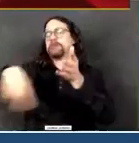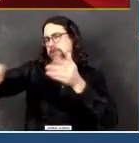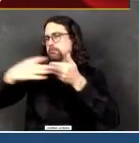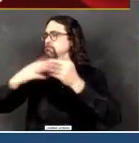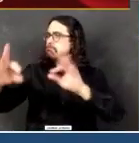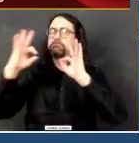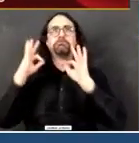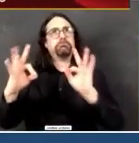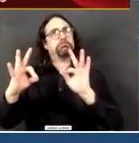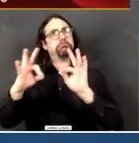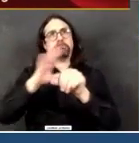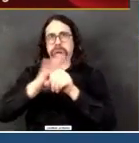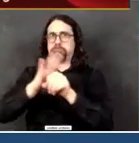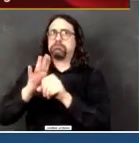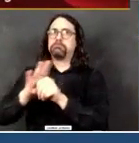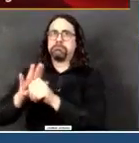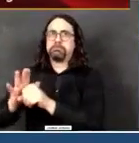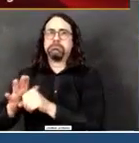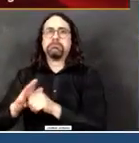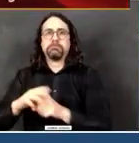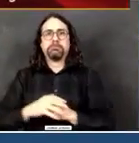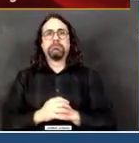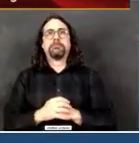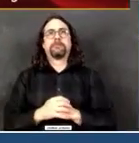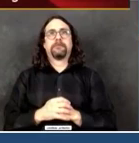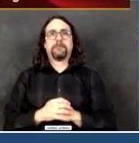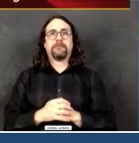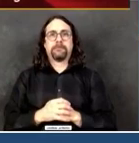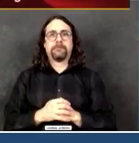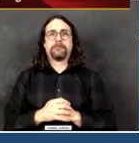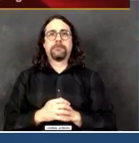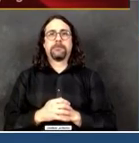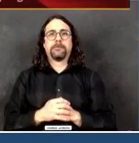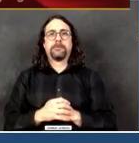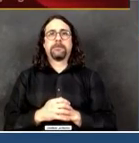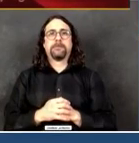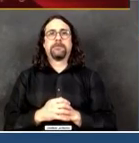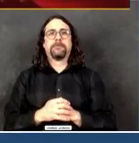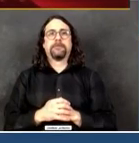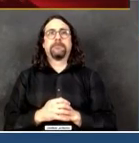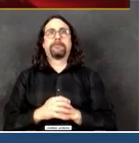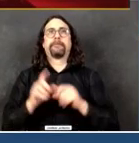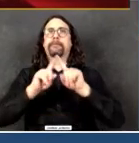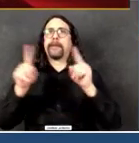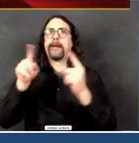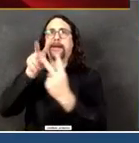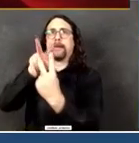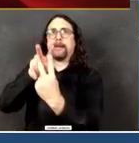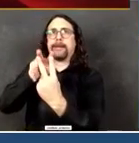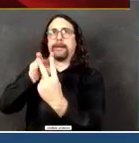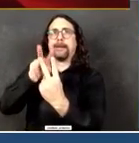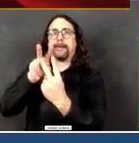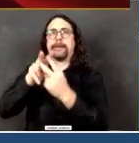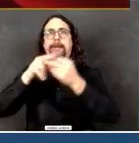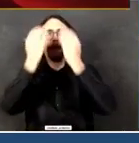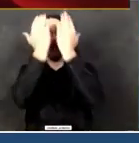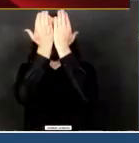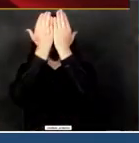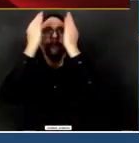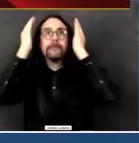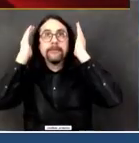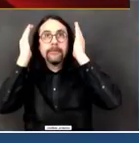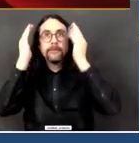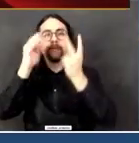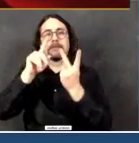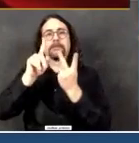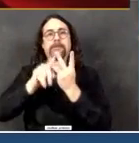in those two categories. It's going to be a struggle this week to make sure that we get them to the right places, to make sure that they